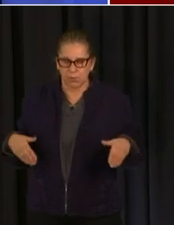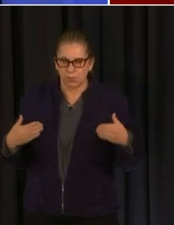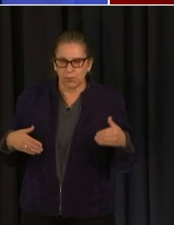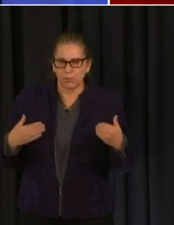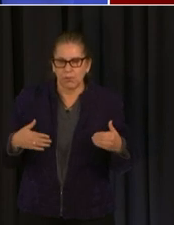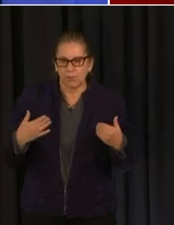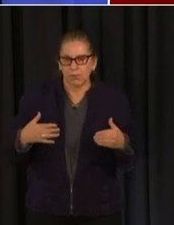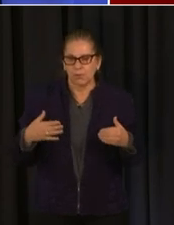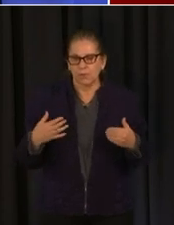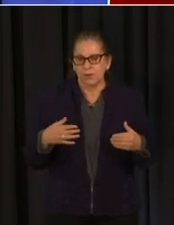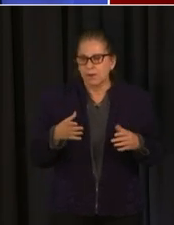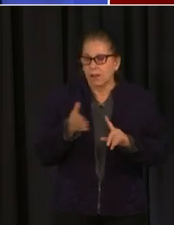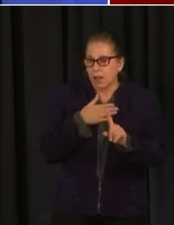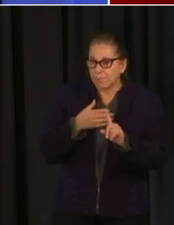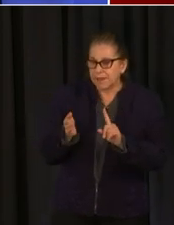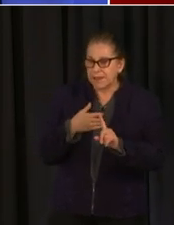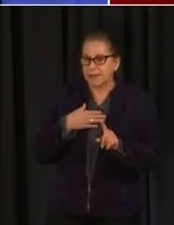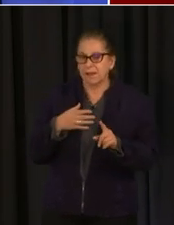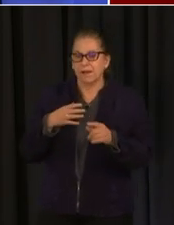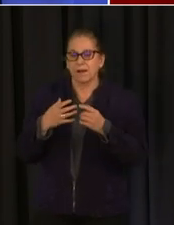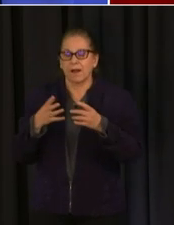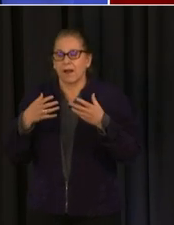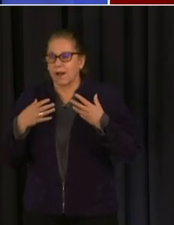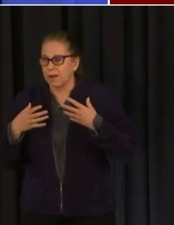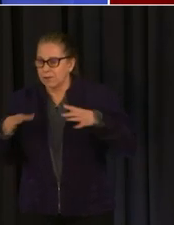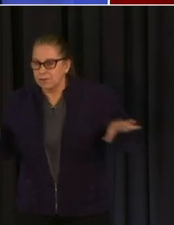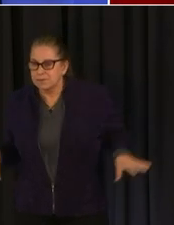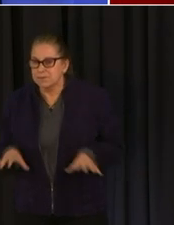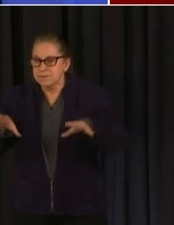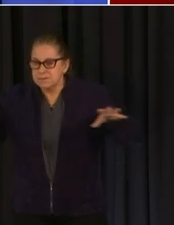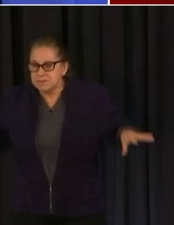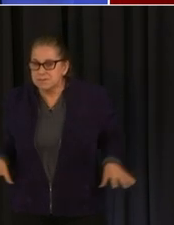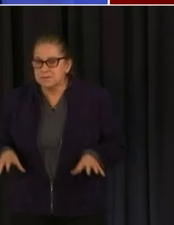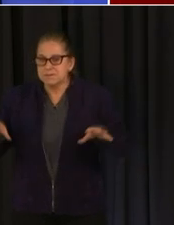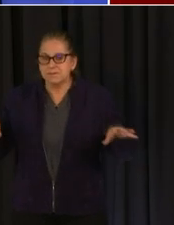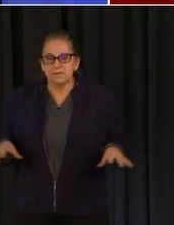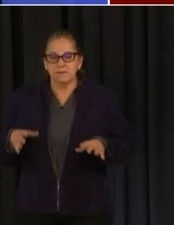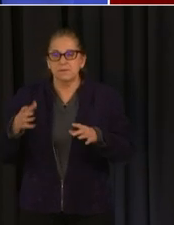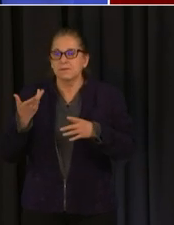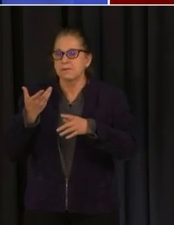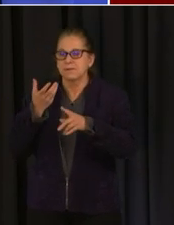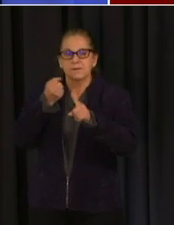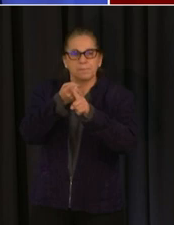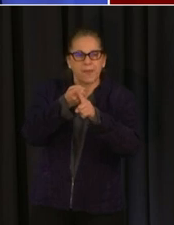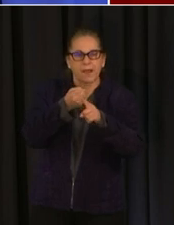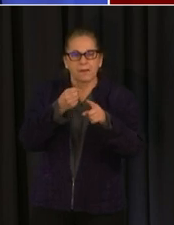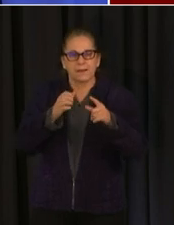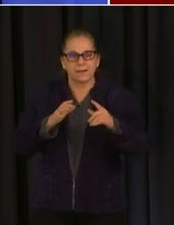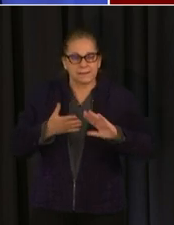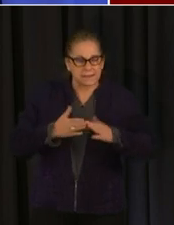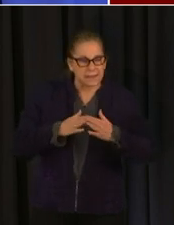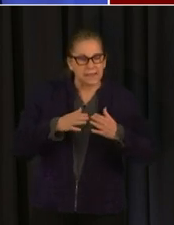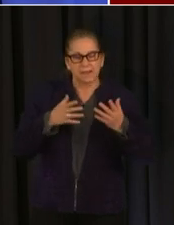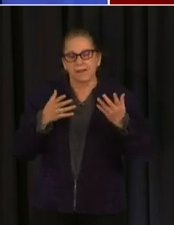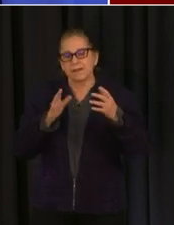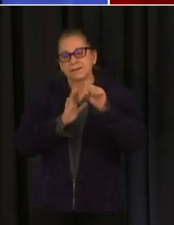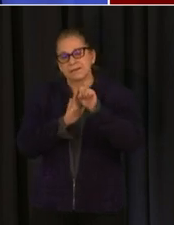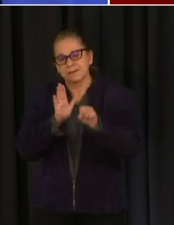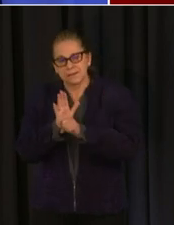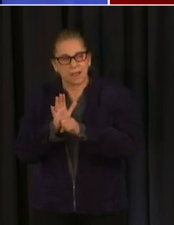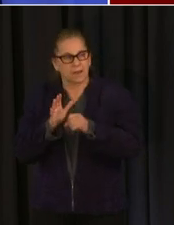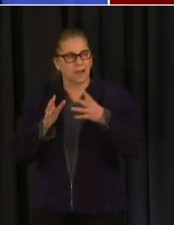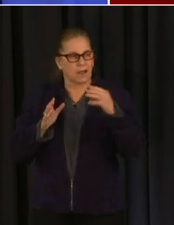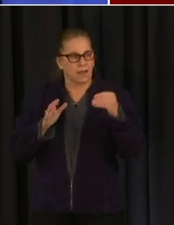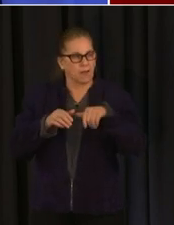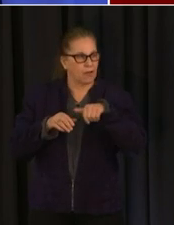lobby efforts that affect cities and states or whether it's policy development uh that they have their teams work on